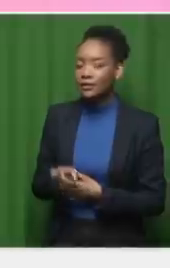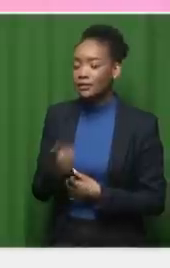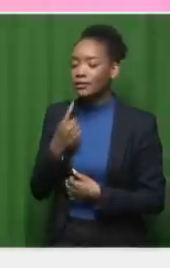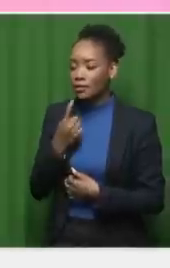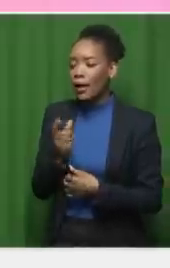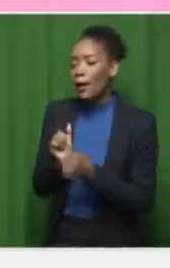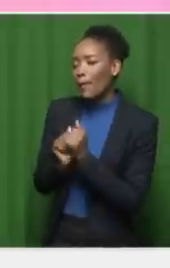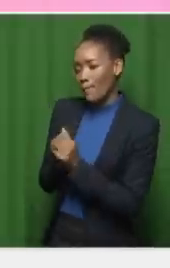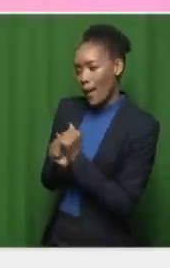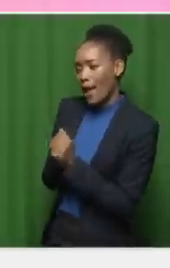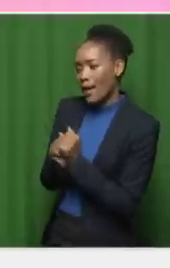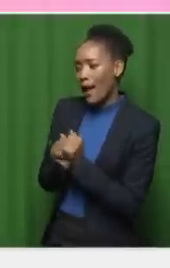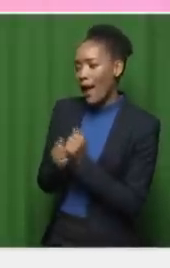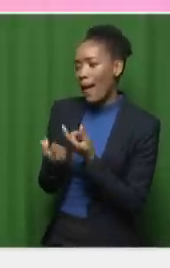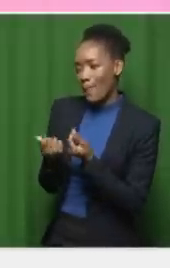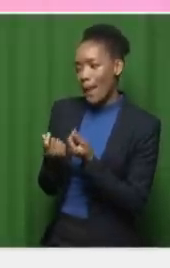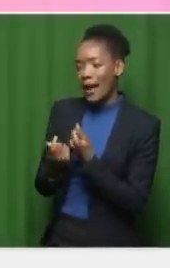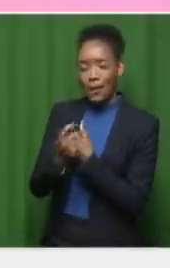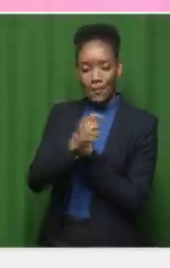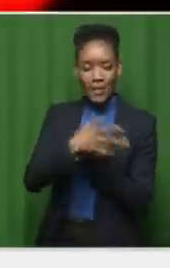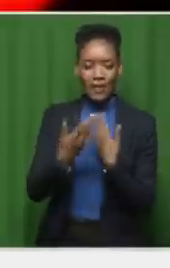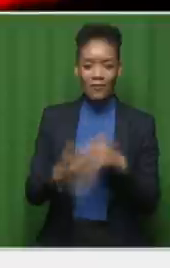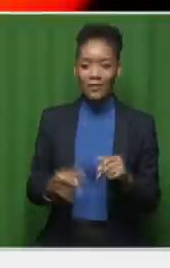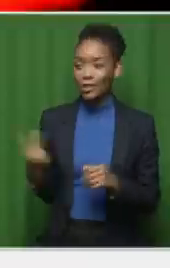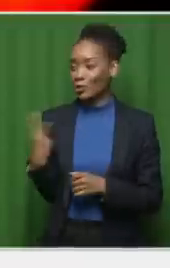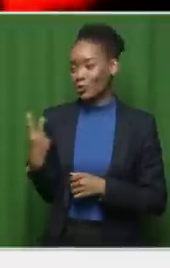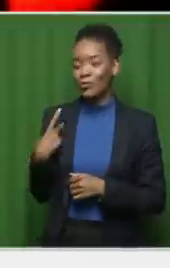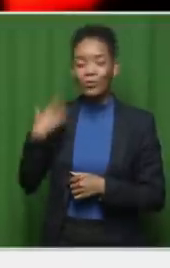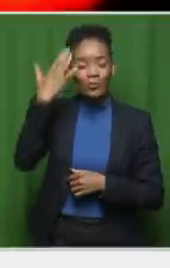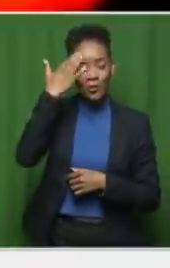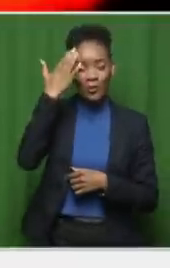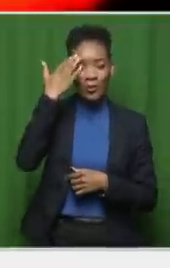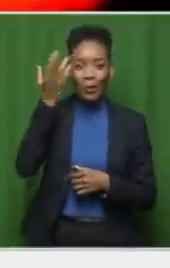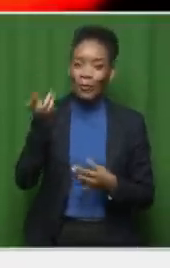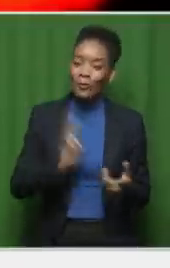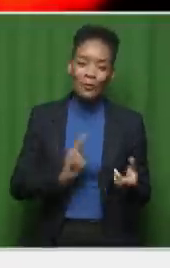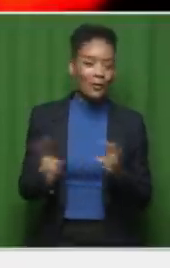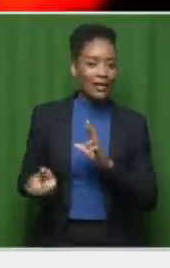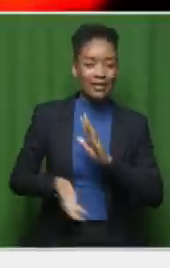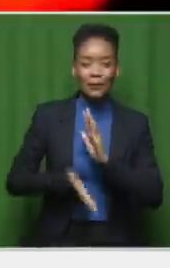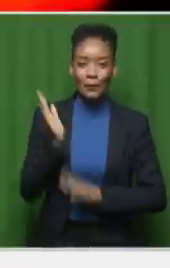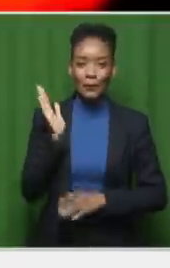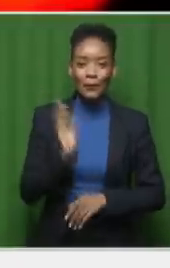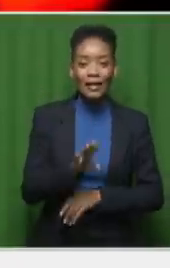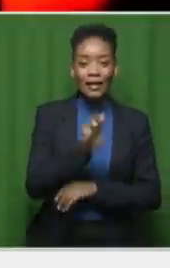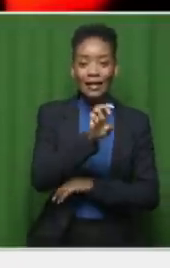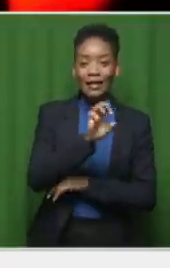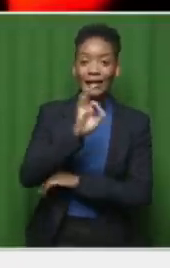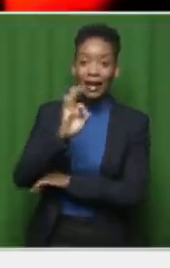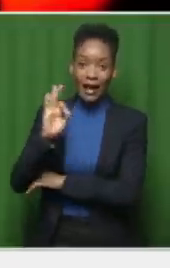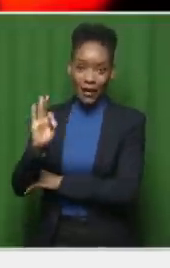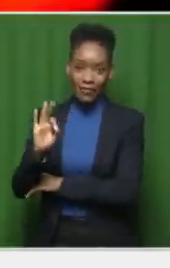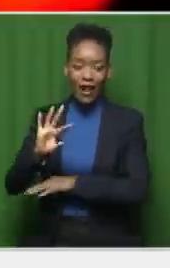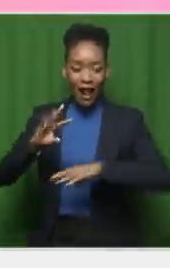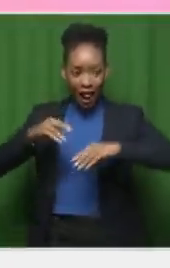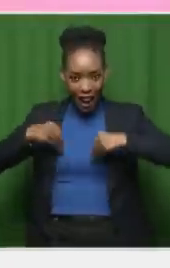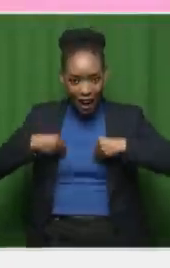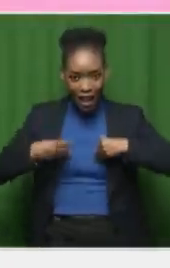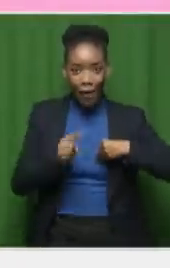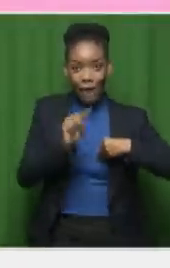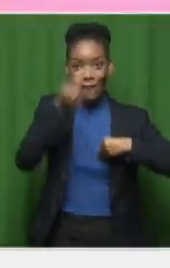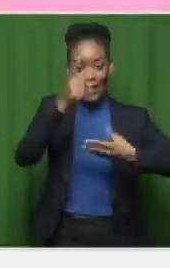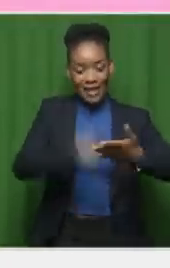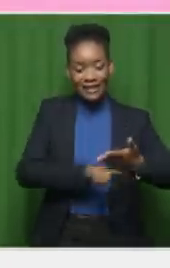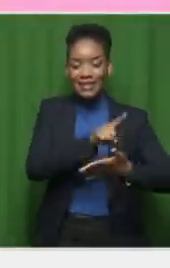paid. Then we knew that we were good to go. That is how the EFF was allowed to contest the first